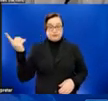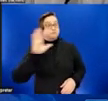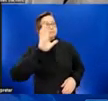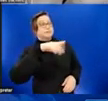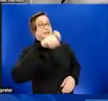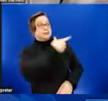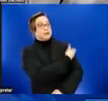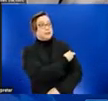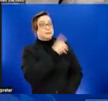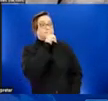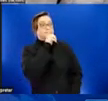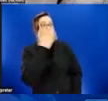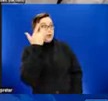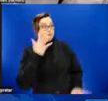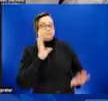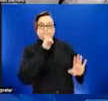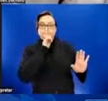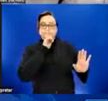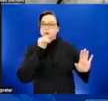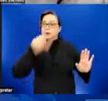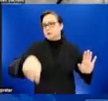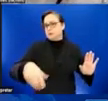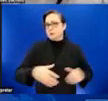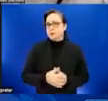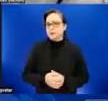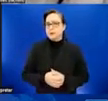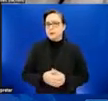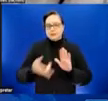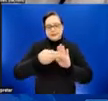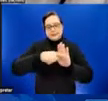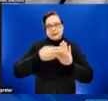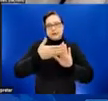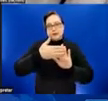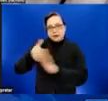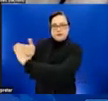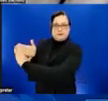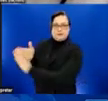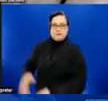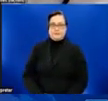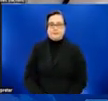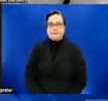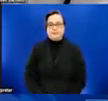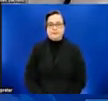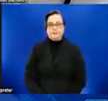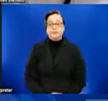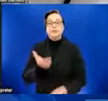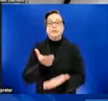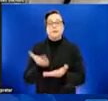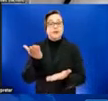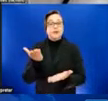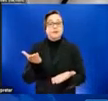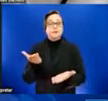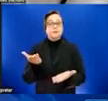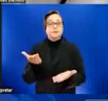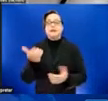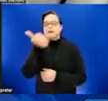CDC is focusing our messages on the facts. The fact is, anyone can get monkeypox, though